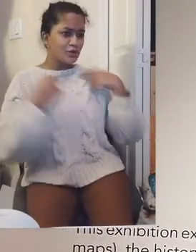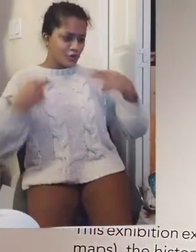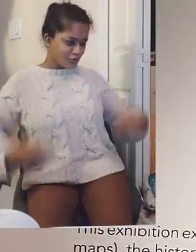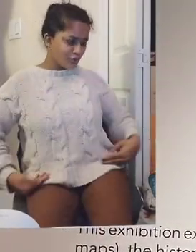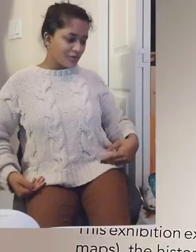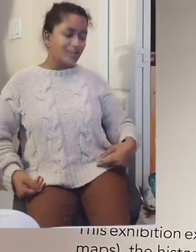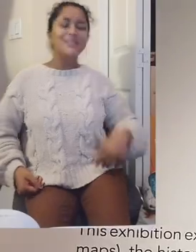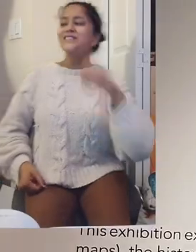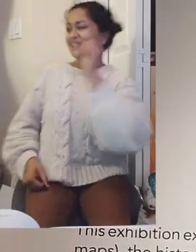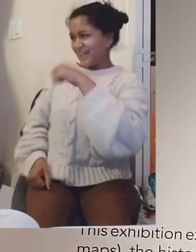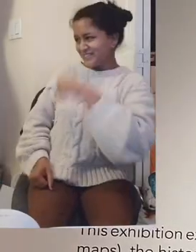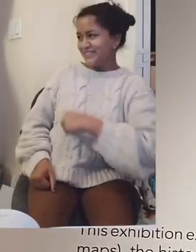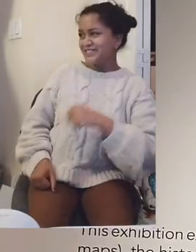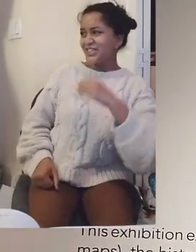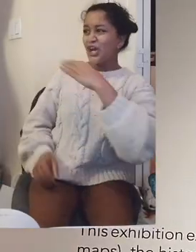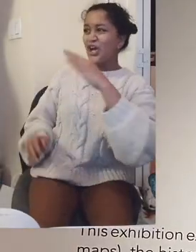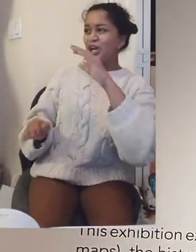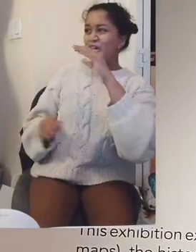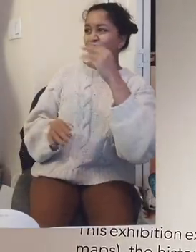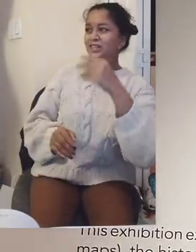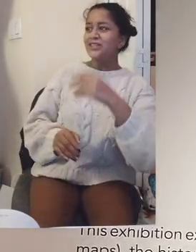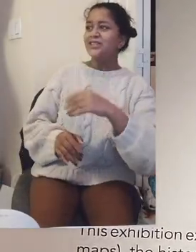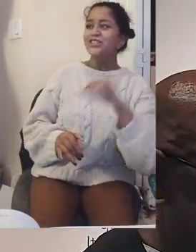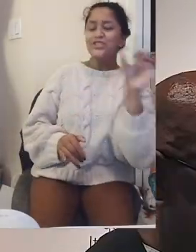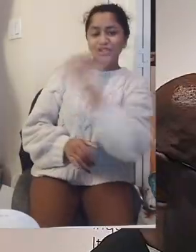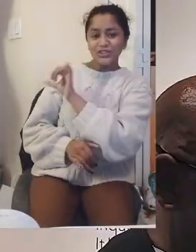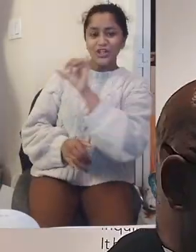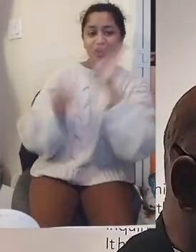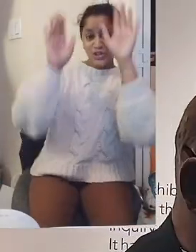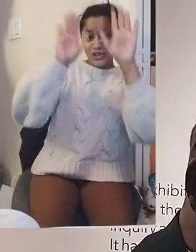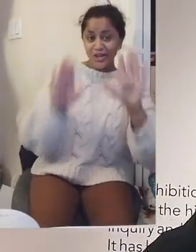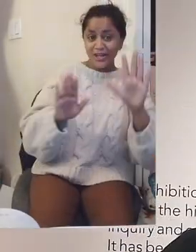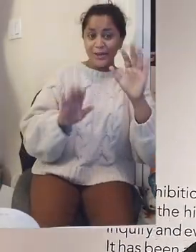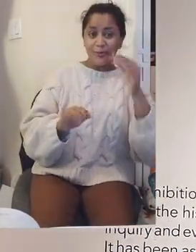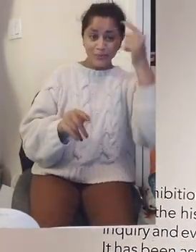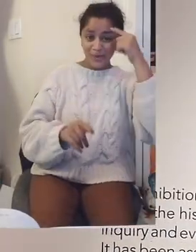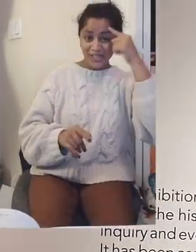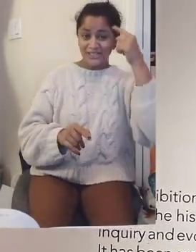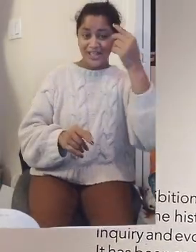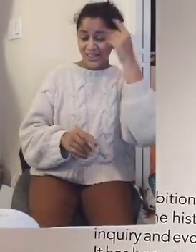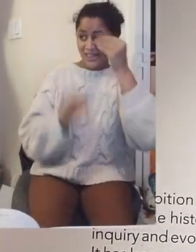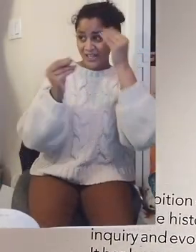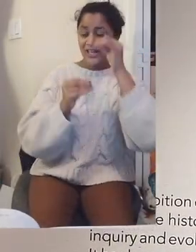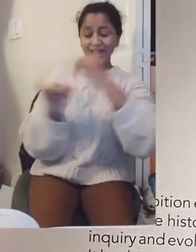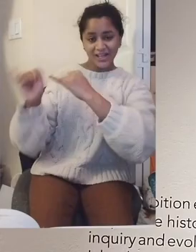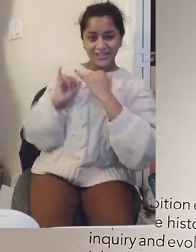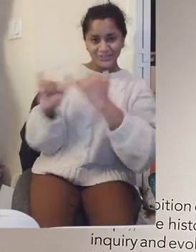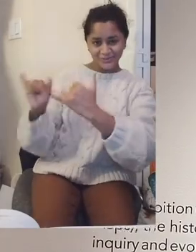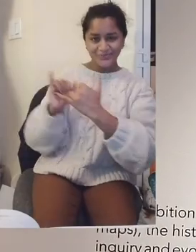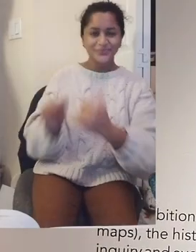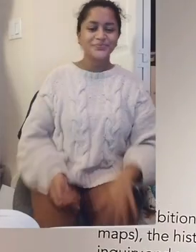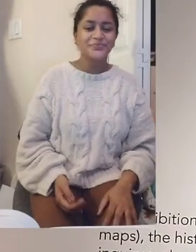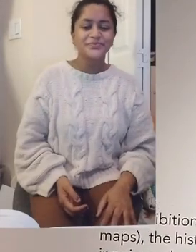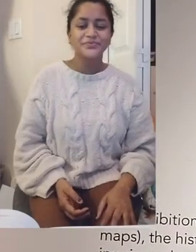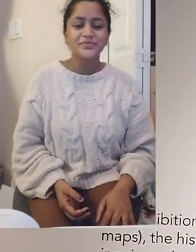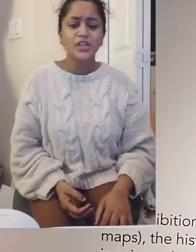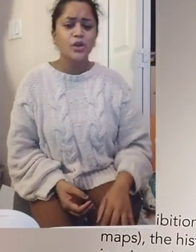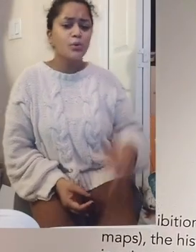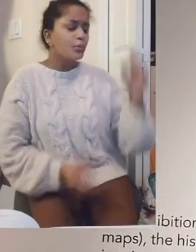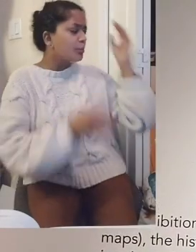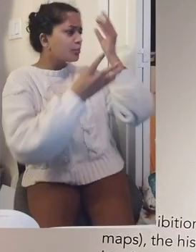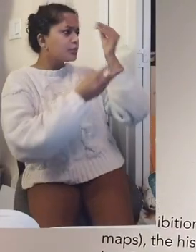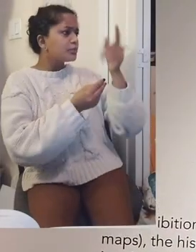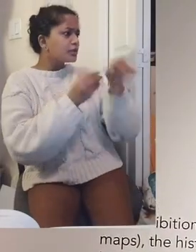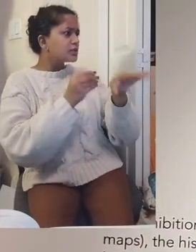Yes..yes..yes..yes..yes..yes.. Good minds need polite. No problem. Why you taking a physical exhibit? It shows